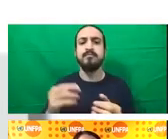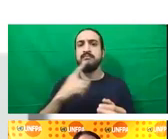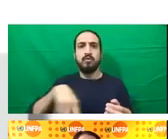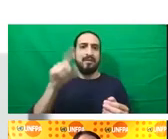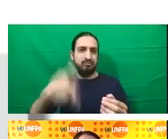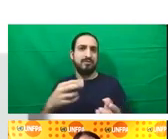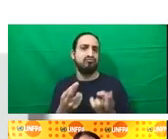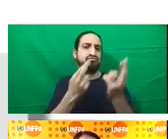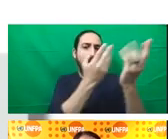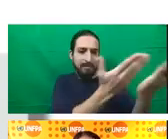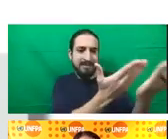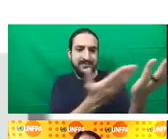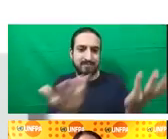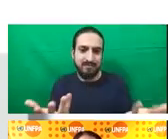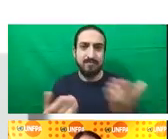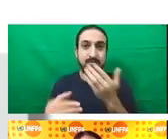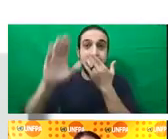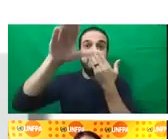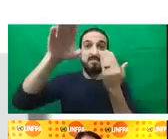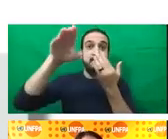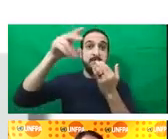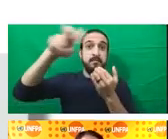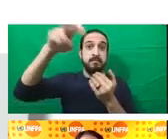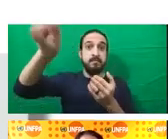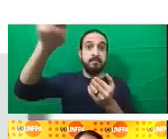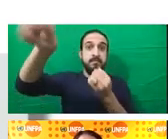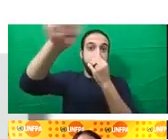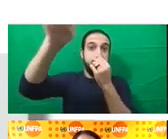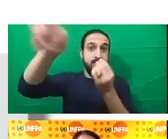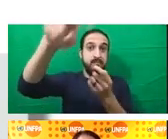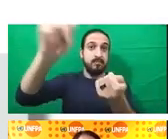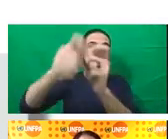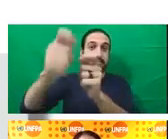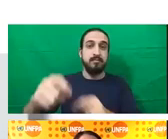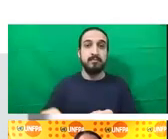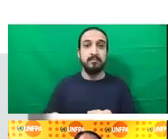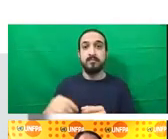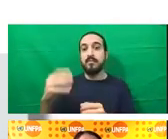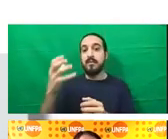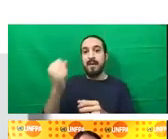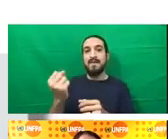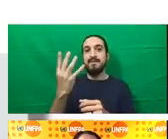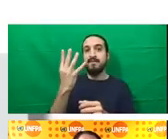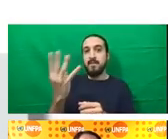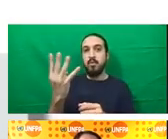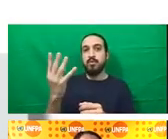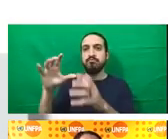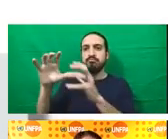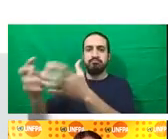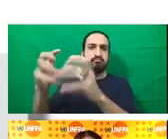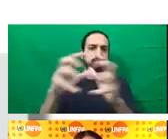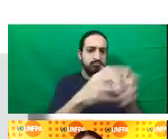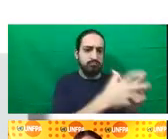show a collective program of action or where we could have a collective response around